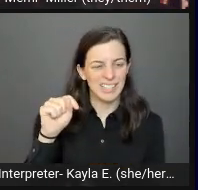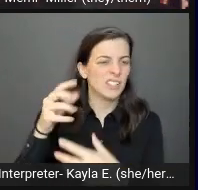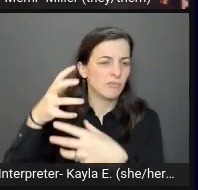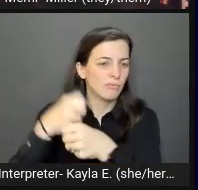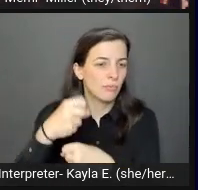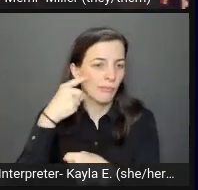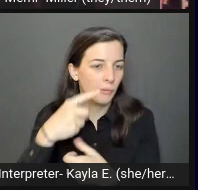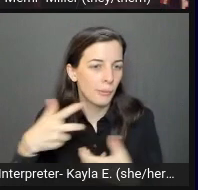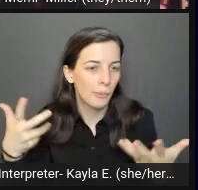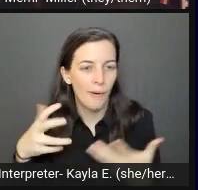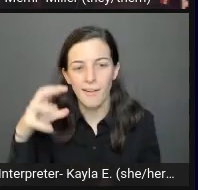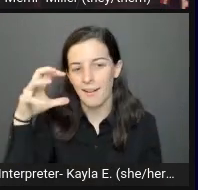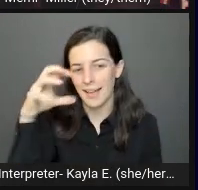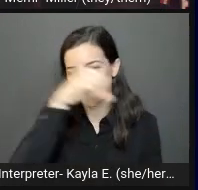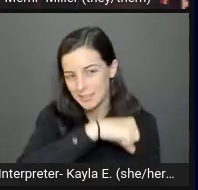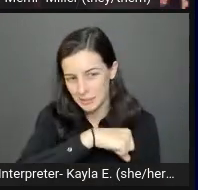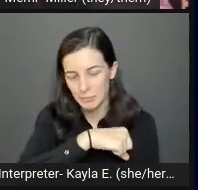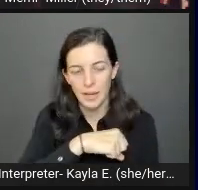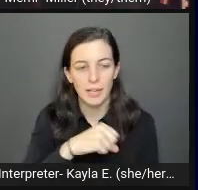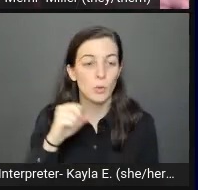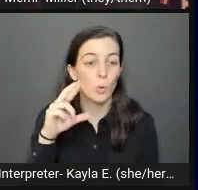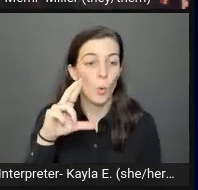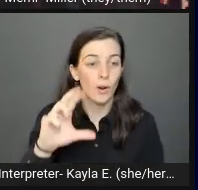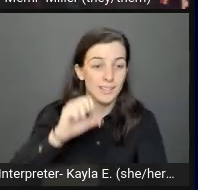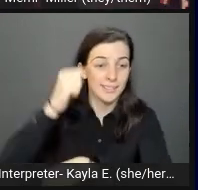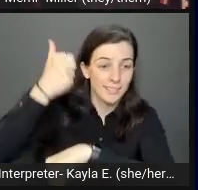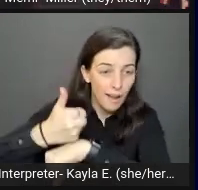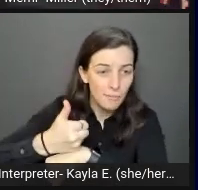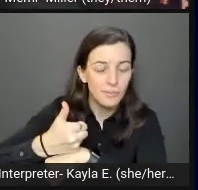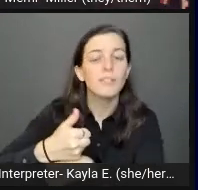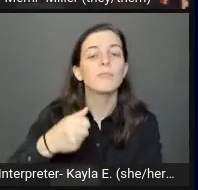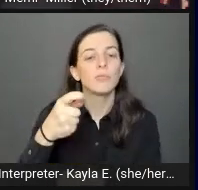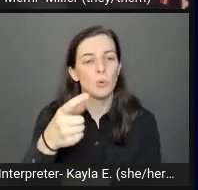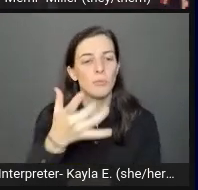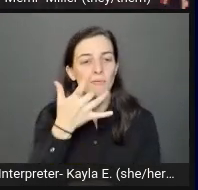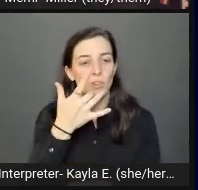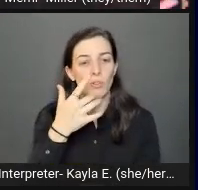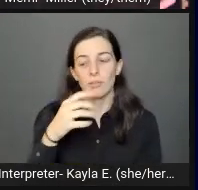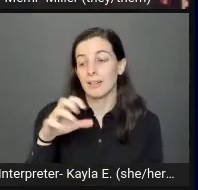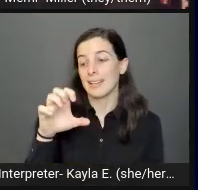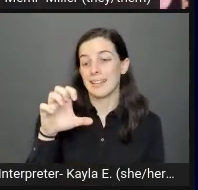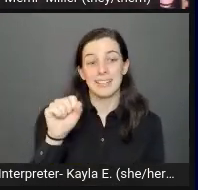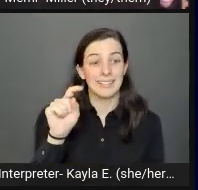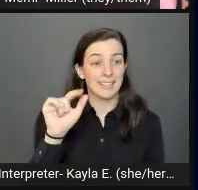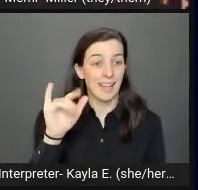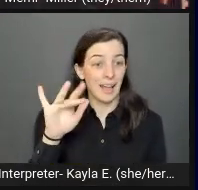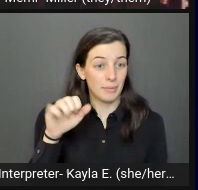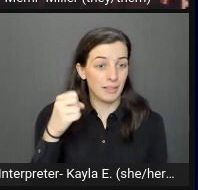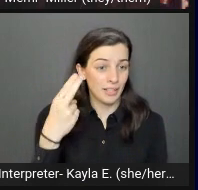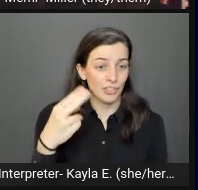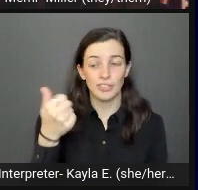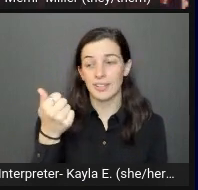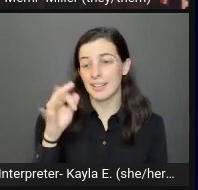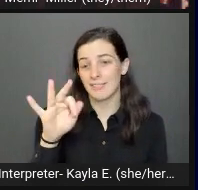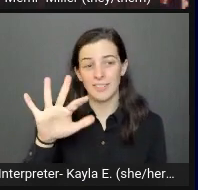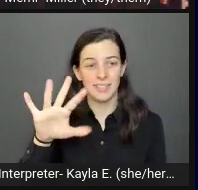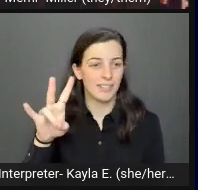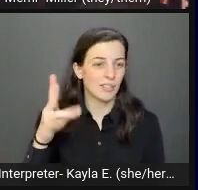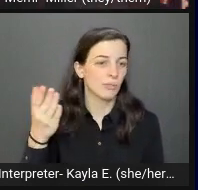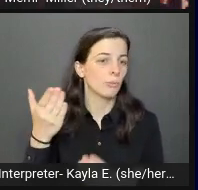established, and so you would want the alt text to say company logo established 1957 or whenever your year was.